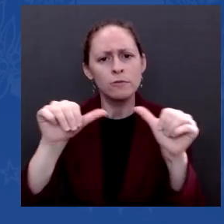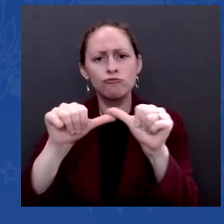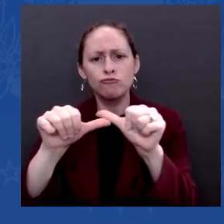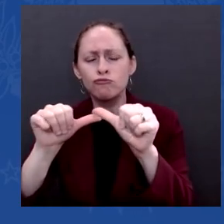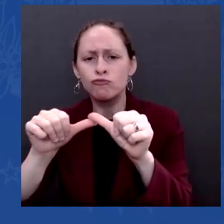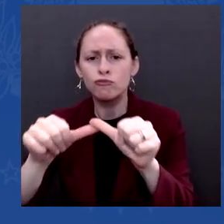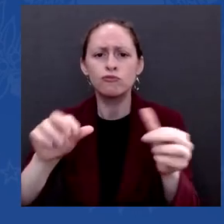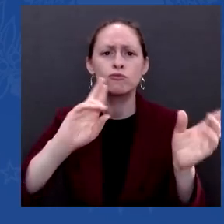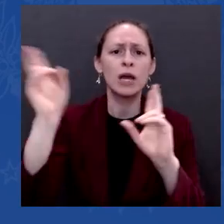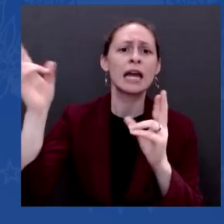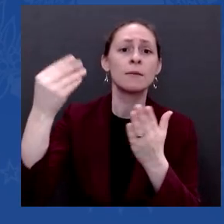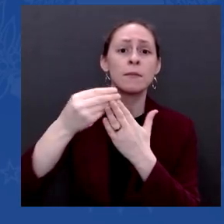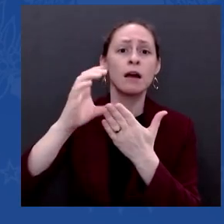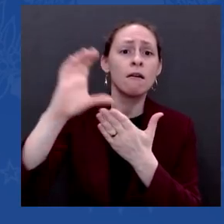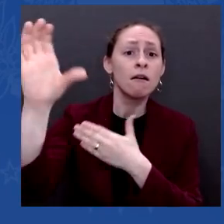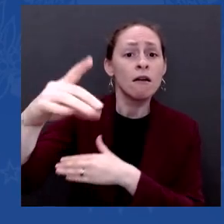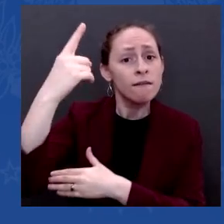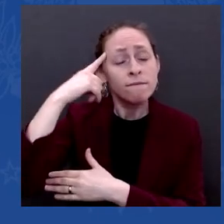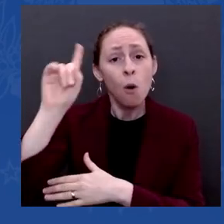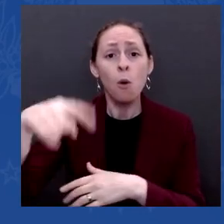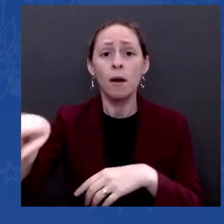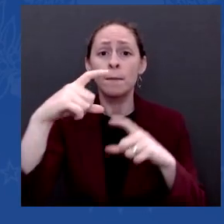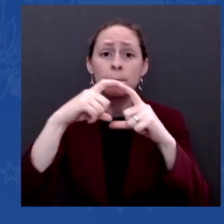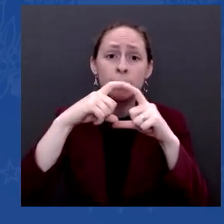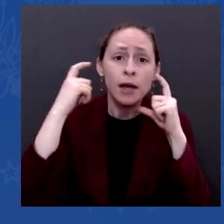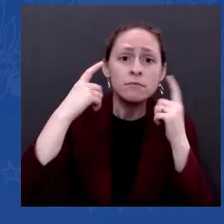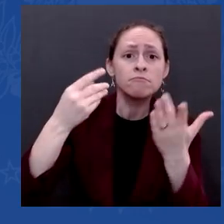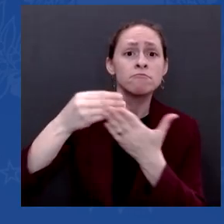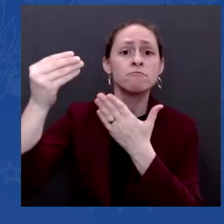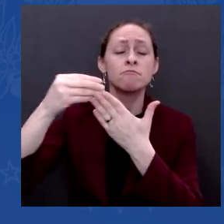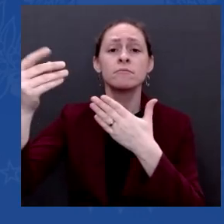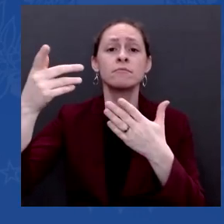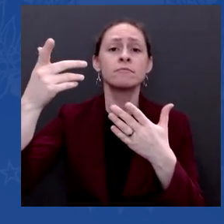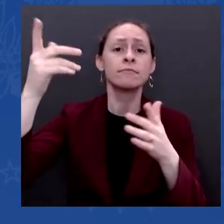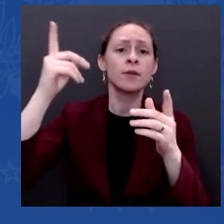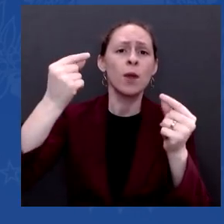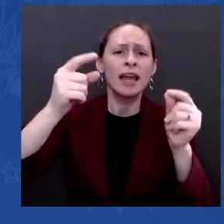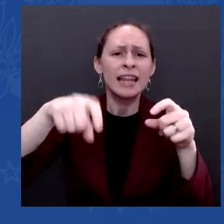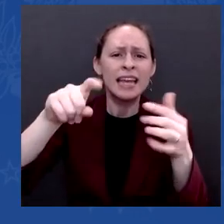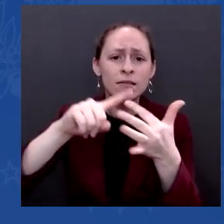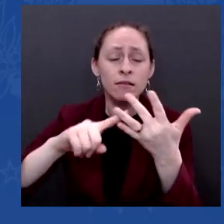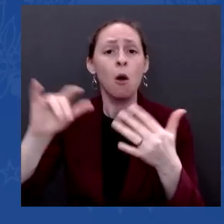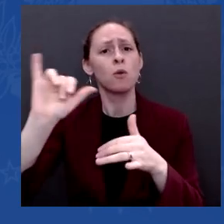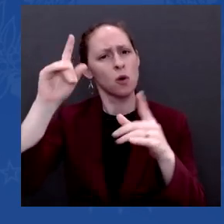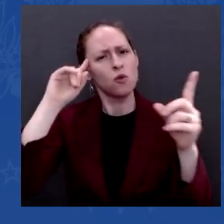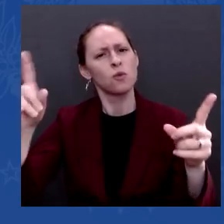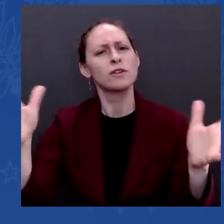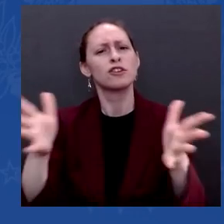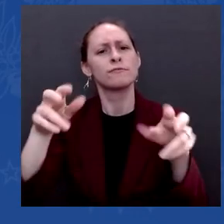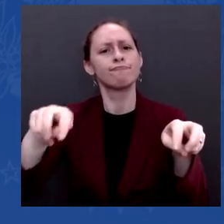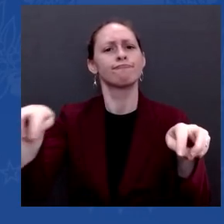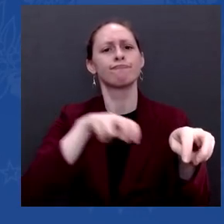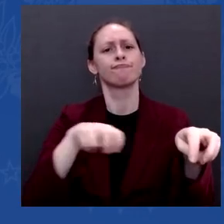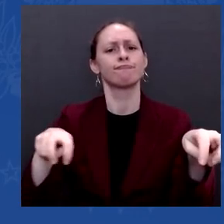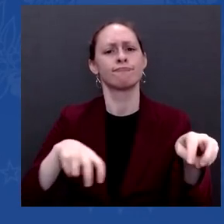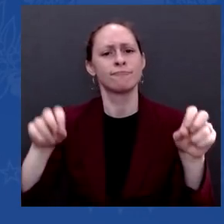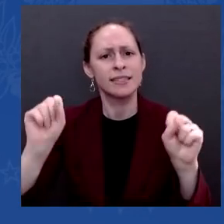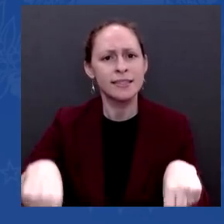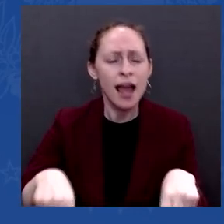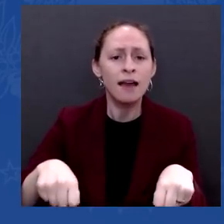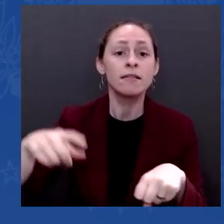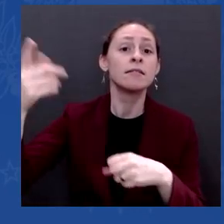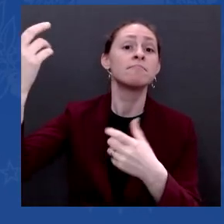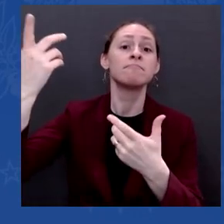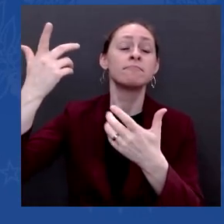school buses. In addition, we've added another $10 billion for COVID-19 tests to be able to be administered at